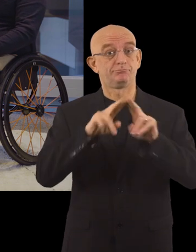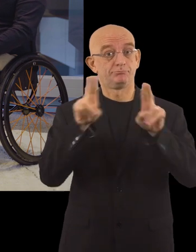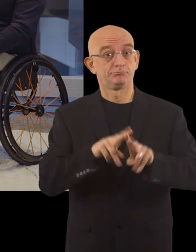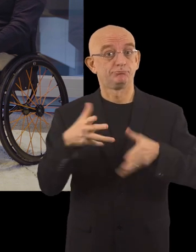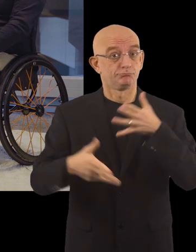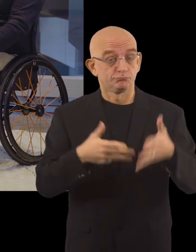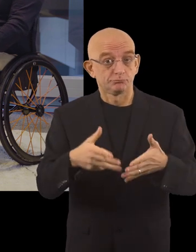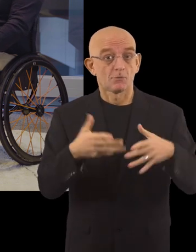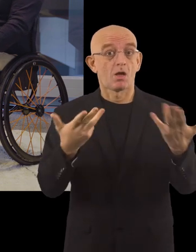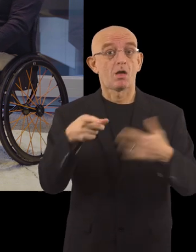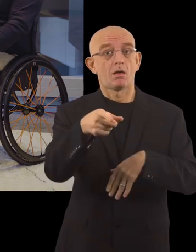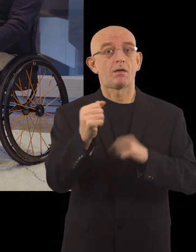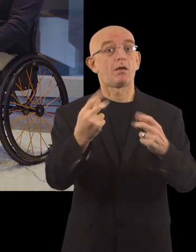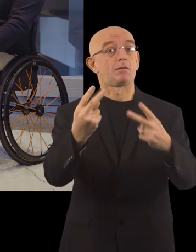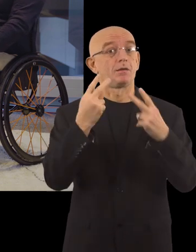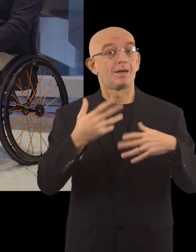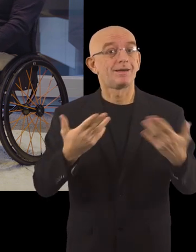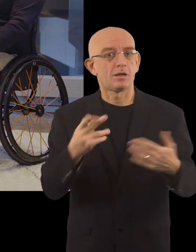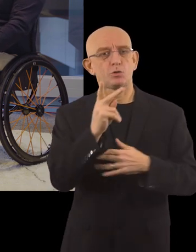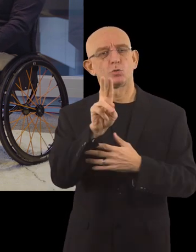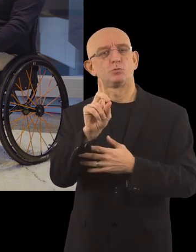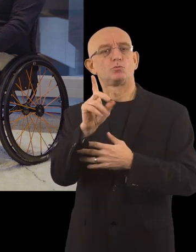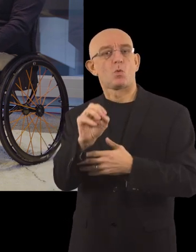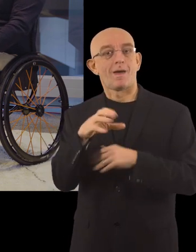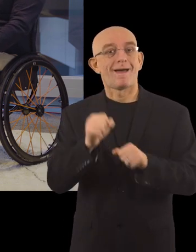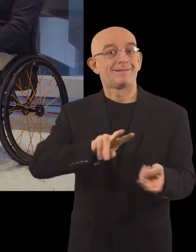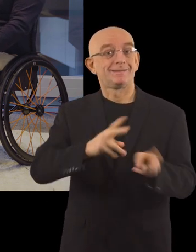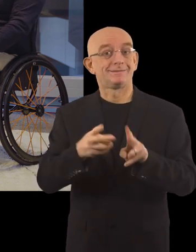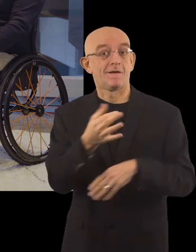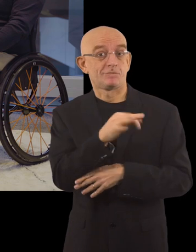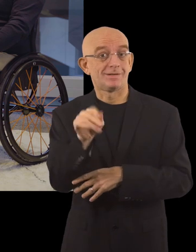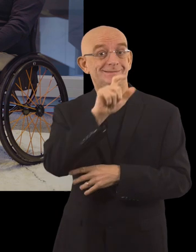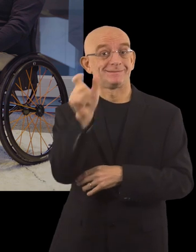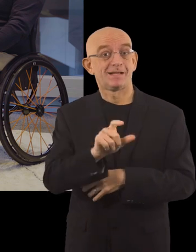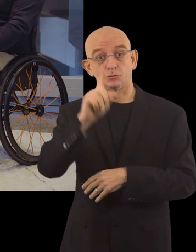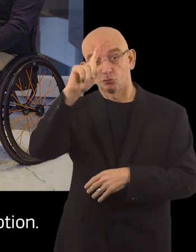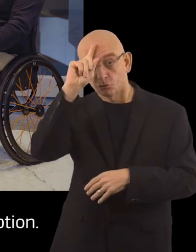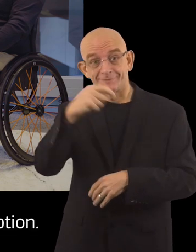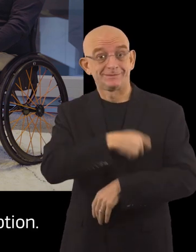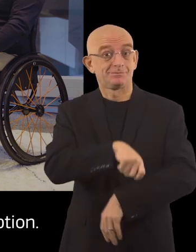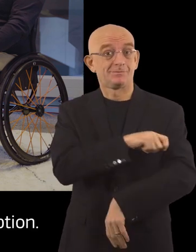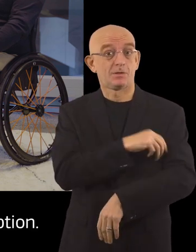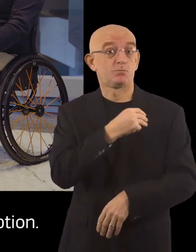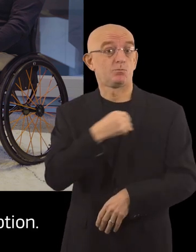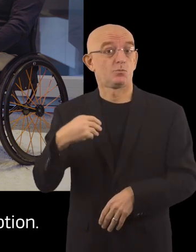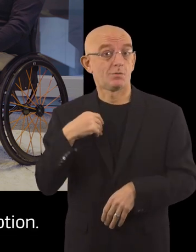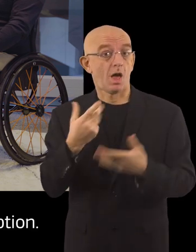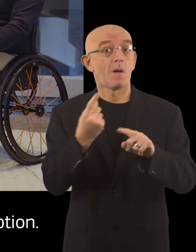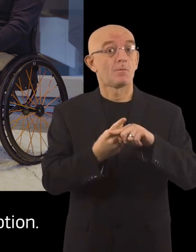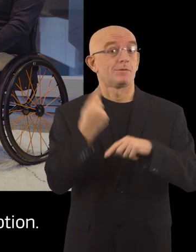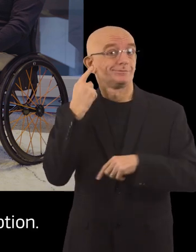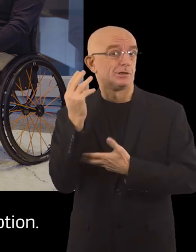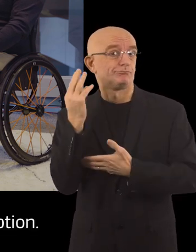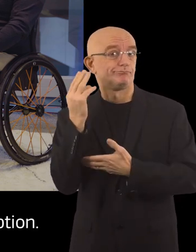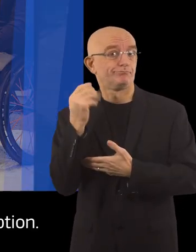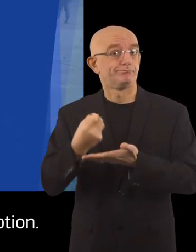included. And if you watch this on the conference platform Kudo, we also have translation to French, Italian, German, Spanish and Polish, as well as